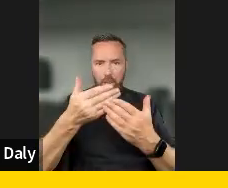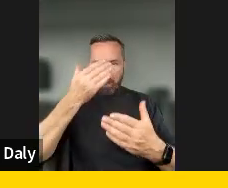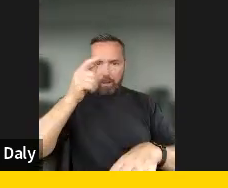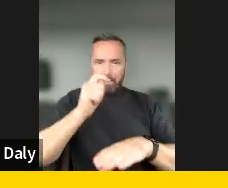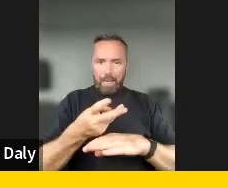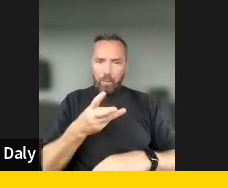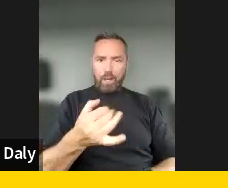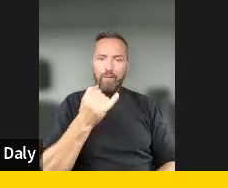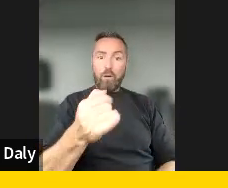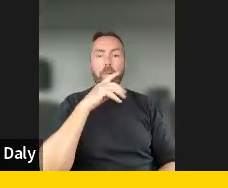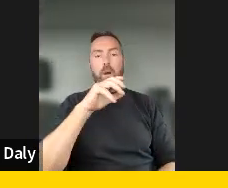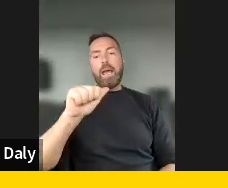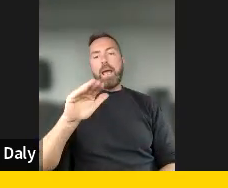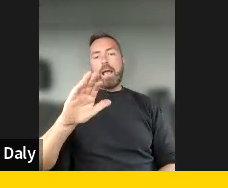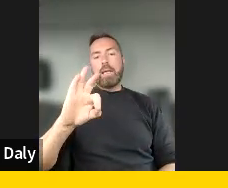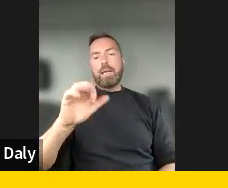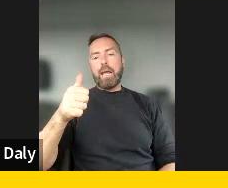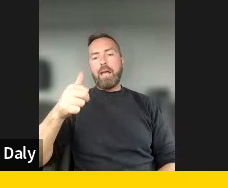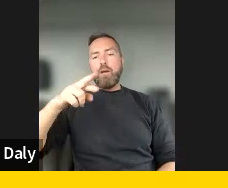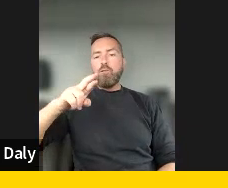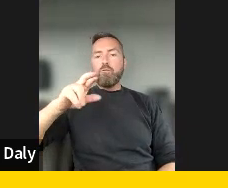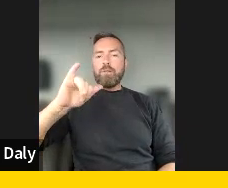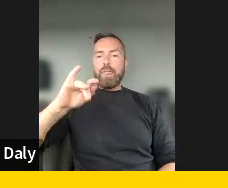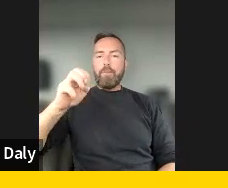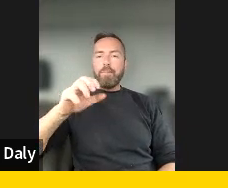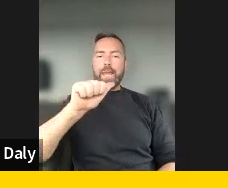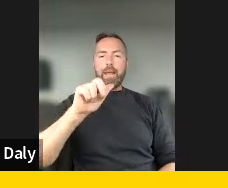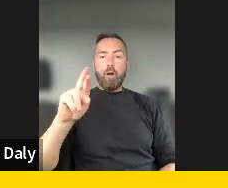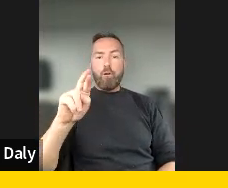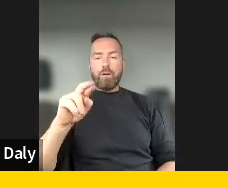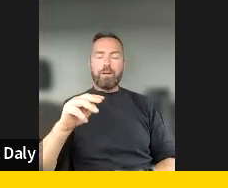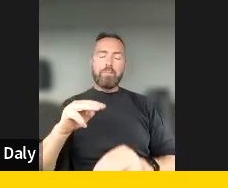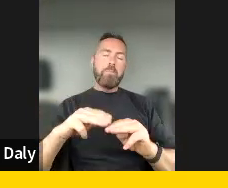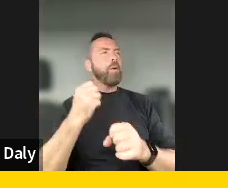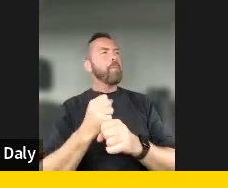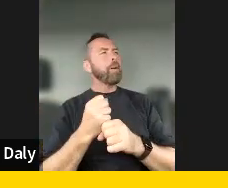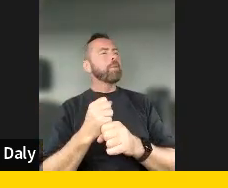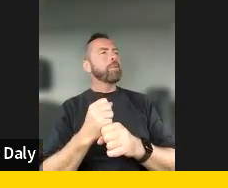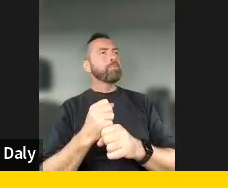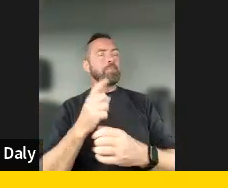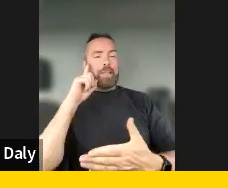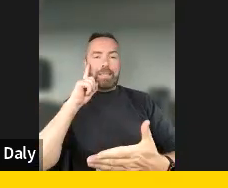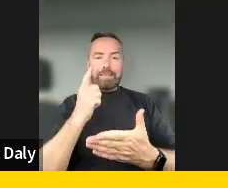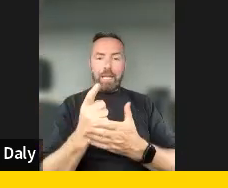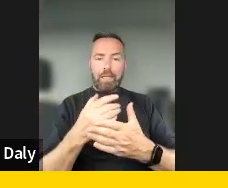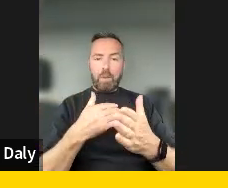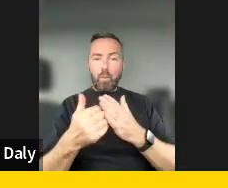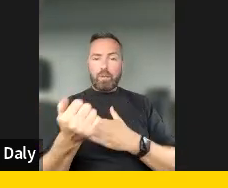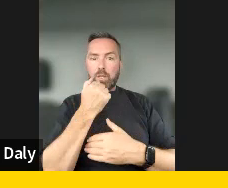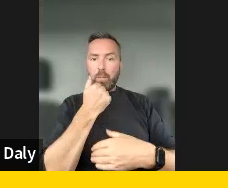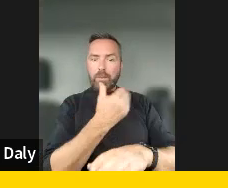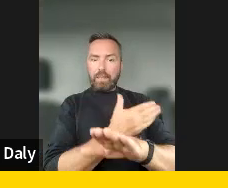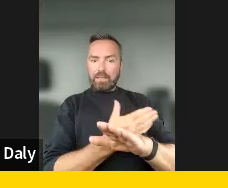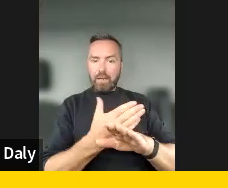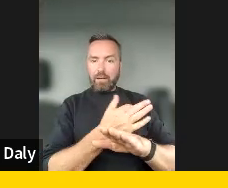algorithms, course, is, um, more about deciding what the algorithms are in the beginning from human